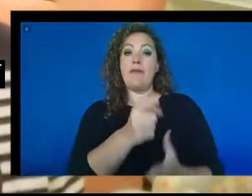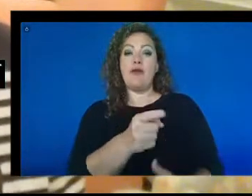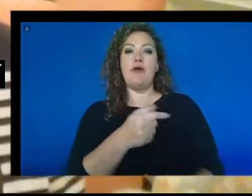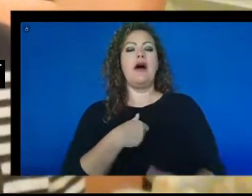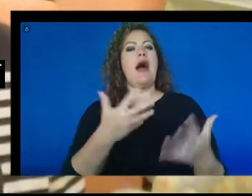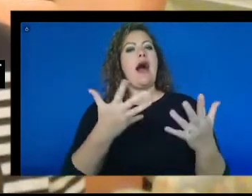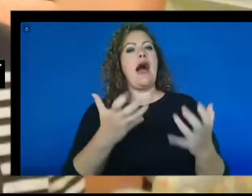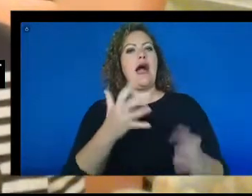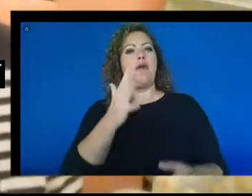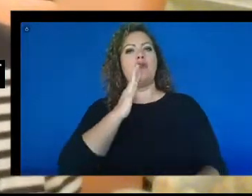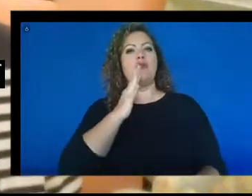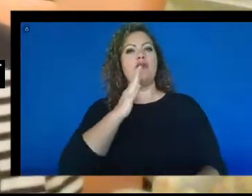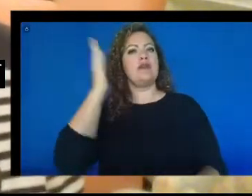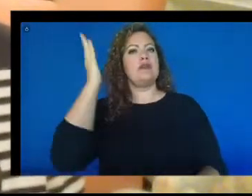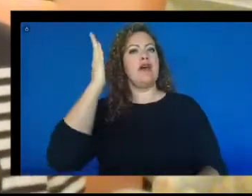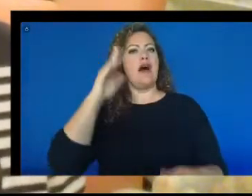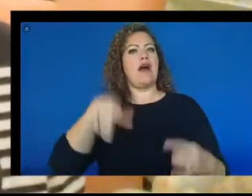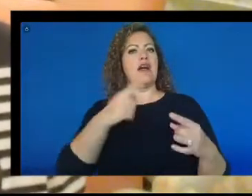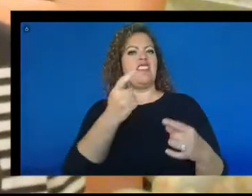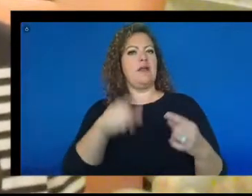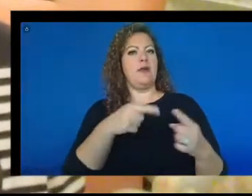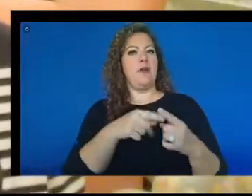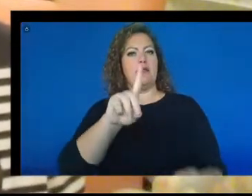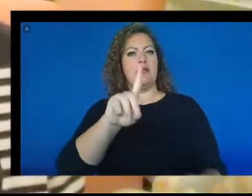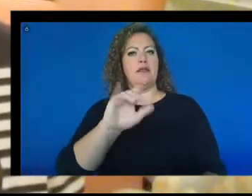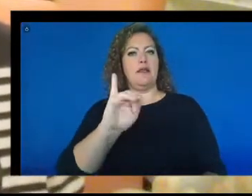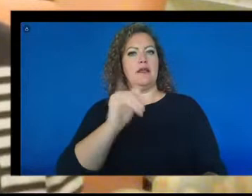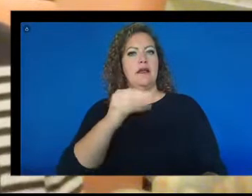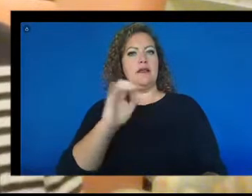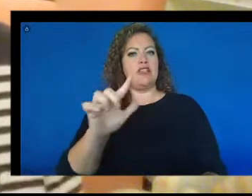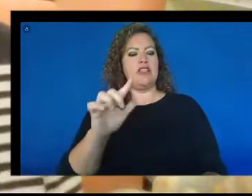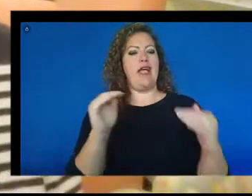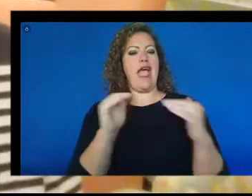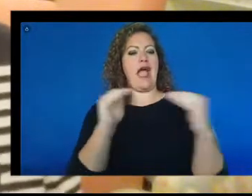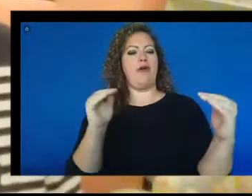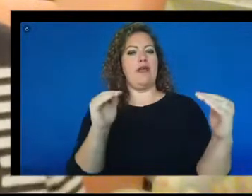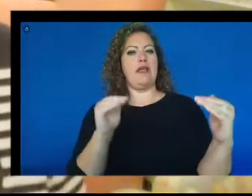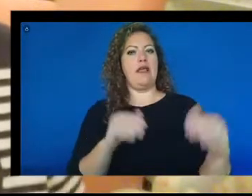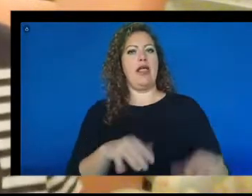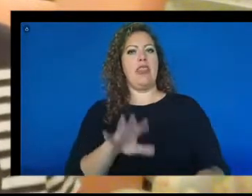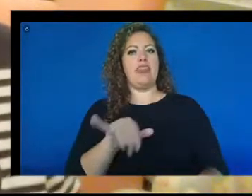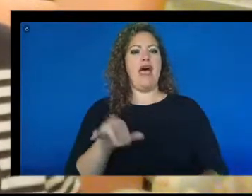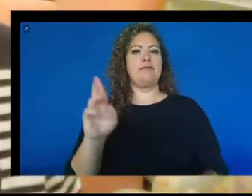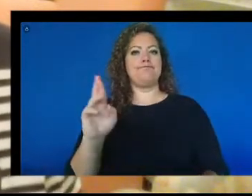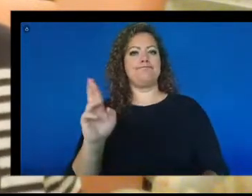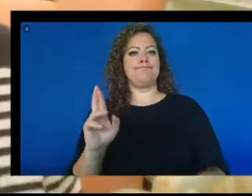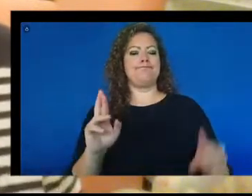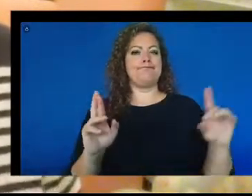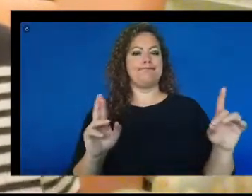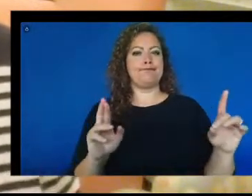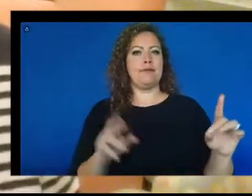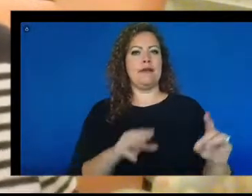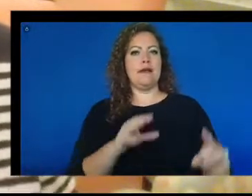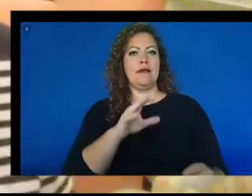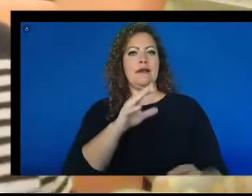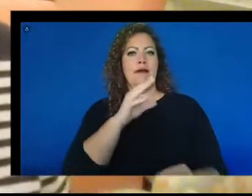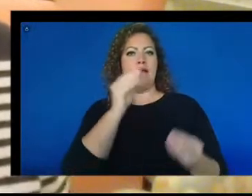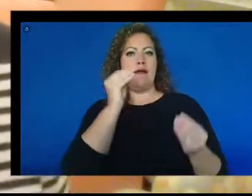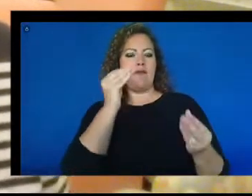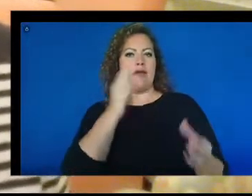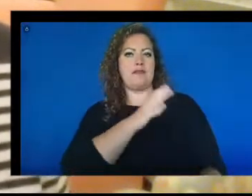to talk a little bit about digital equity because the bipartisan infrastructure law that Congress passed last year,